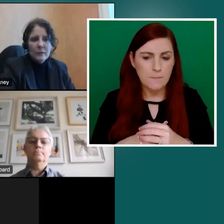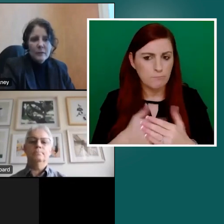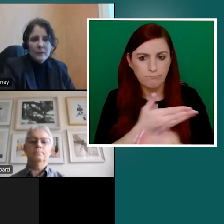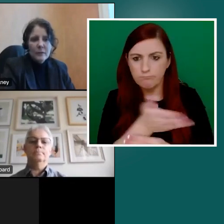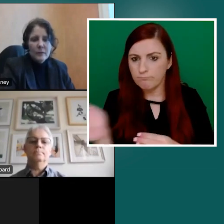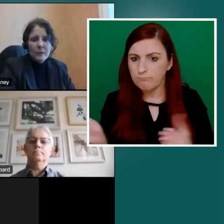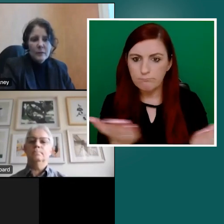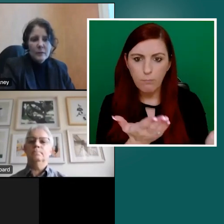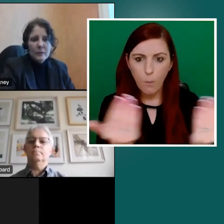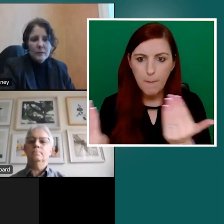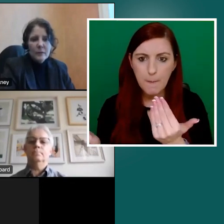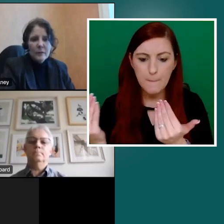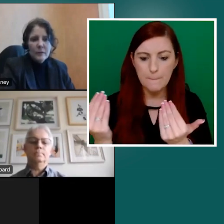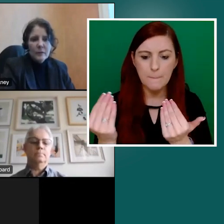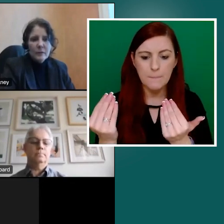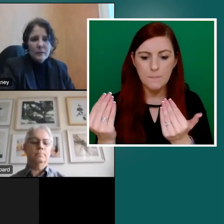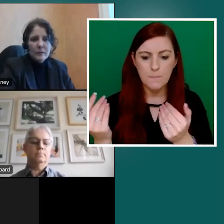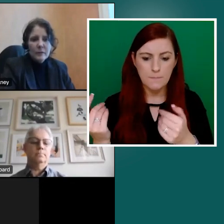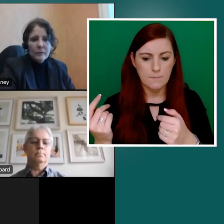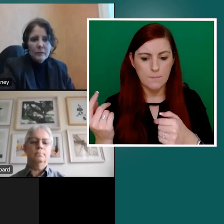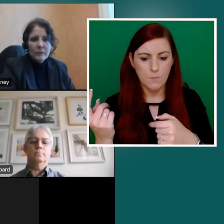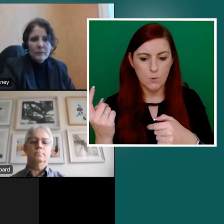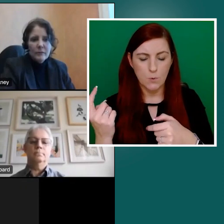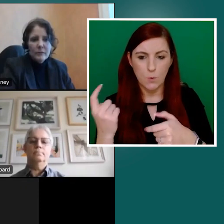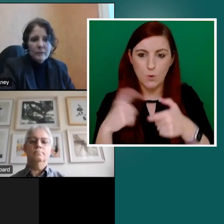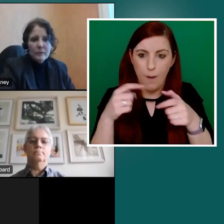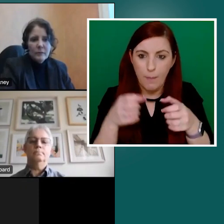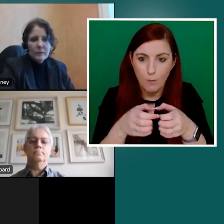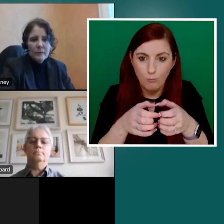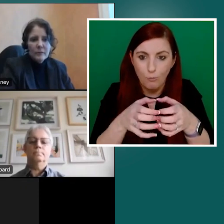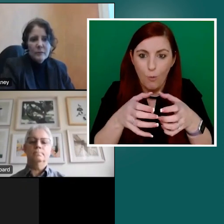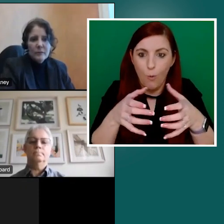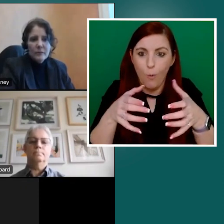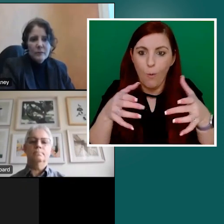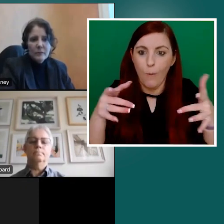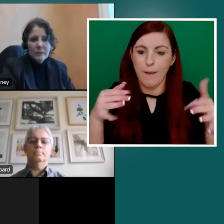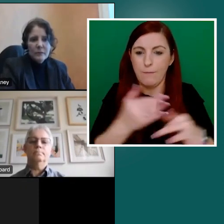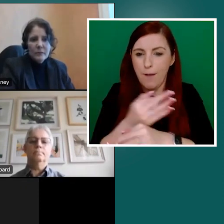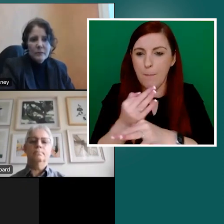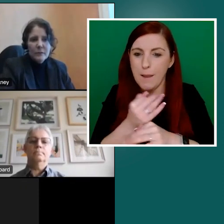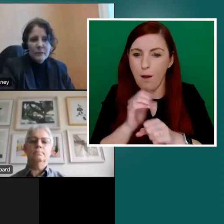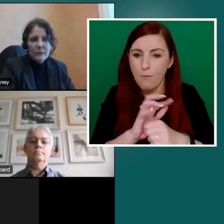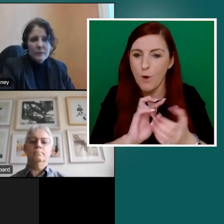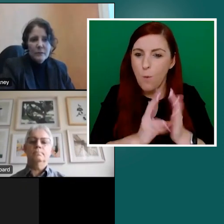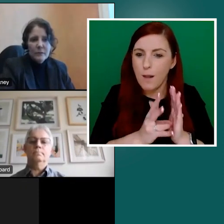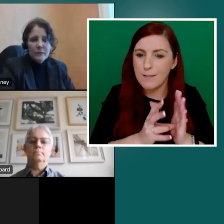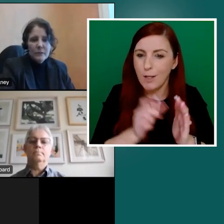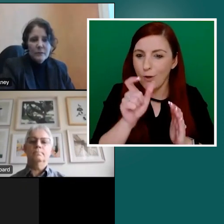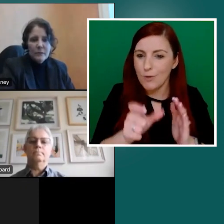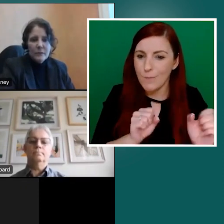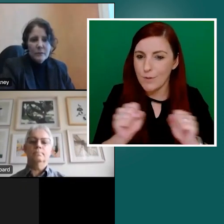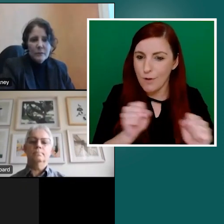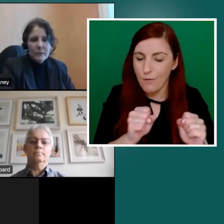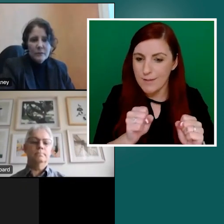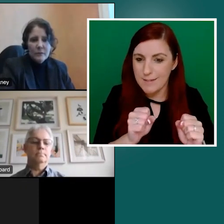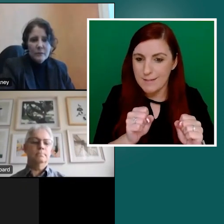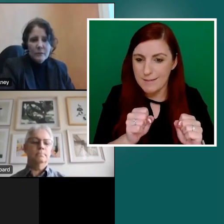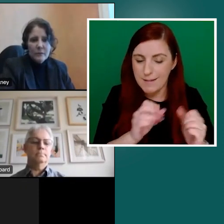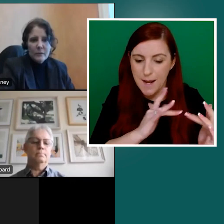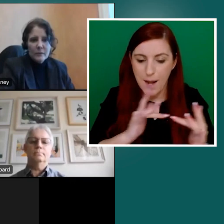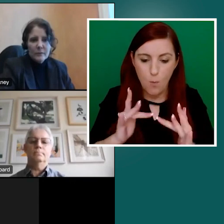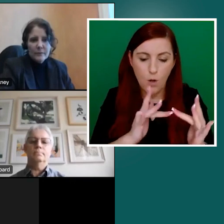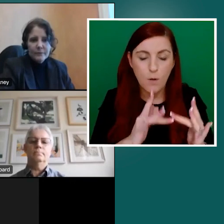welcome to join the growing family of the Quality Customer Service Network. Again, just before we get into the event, a few